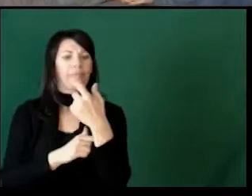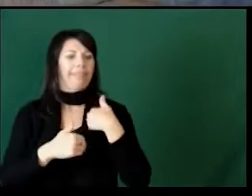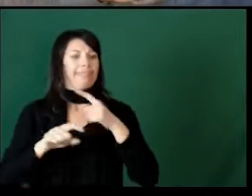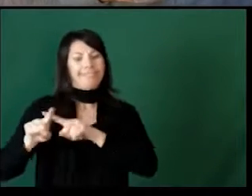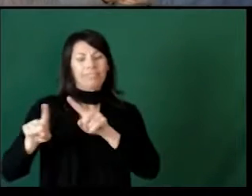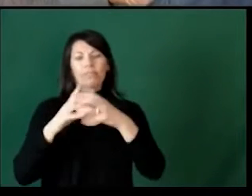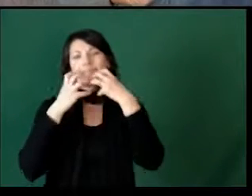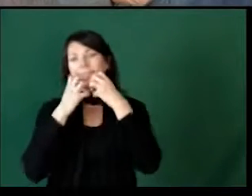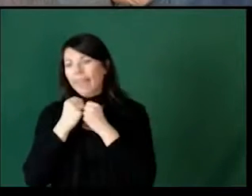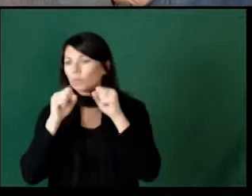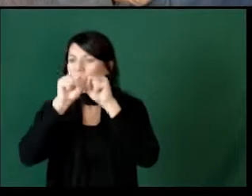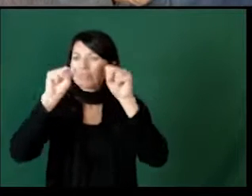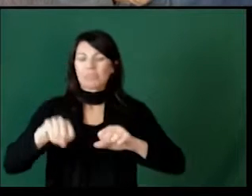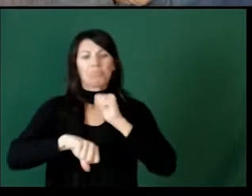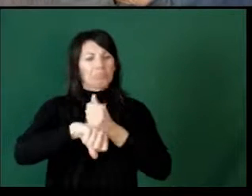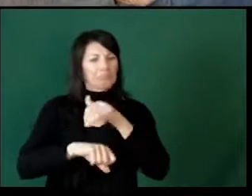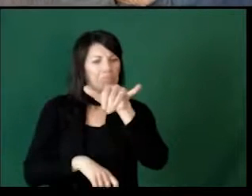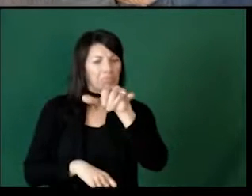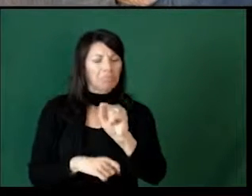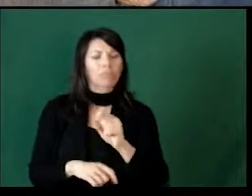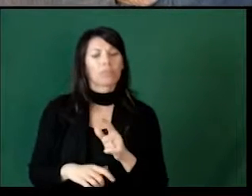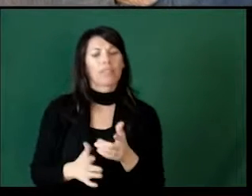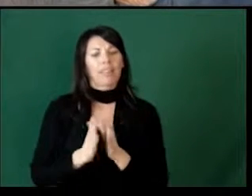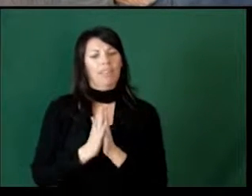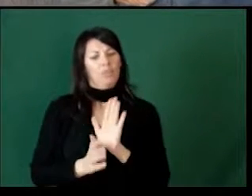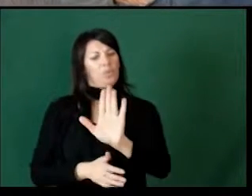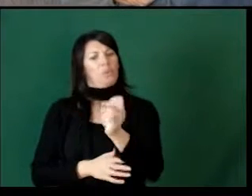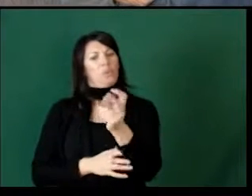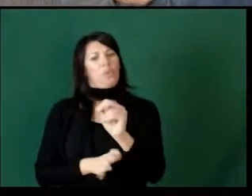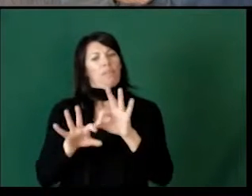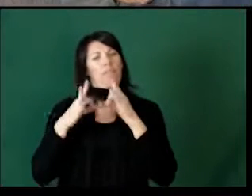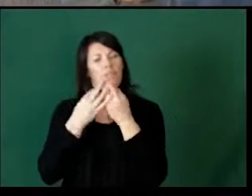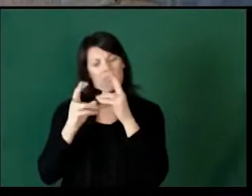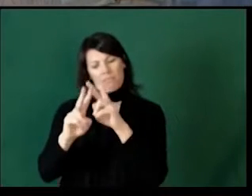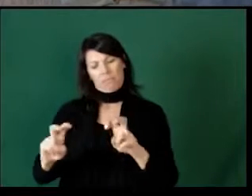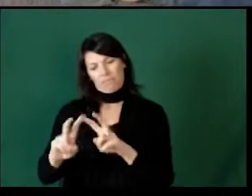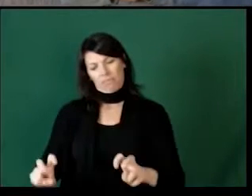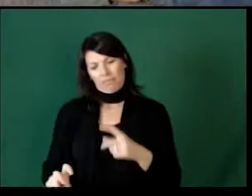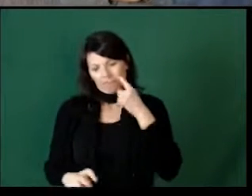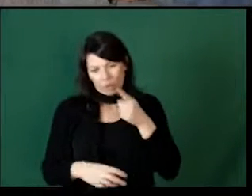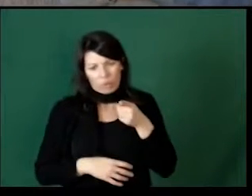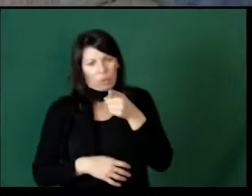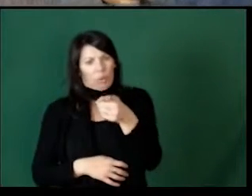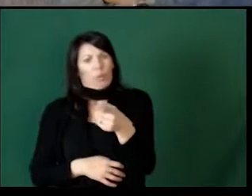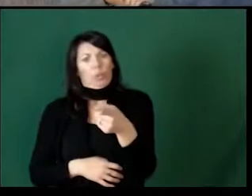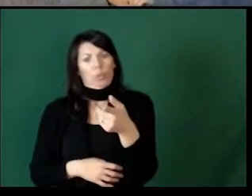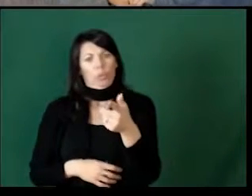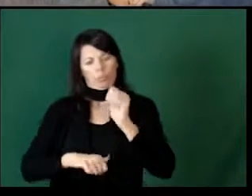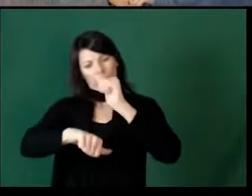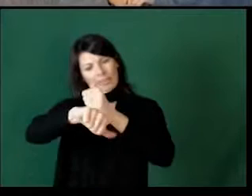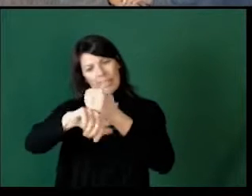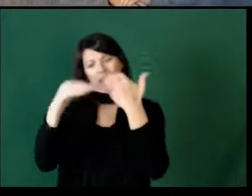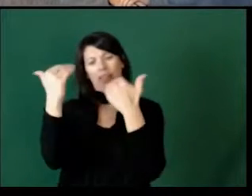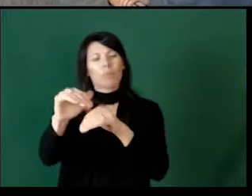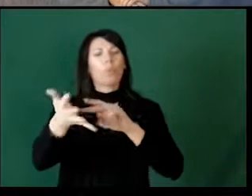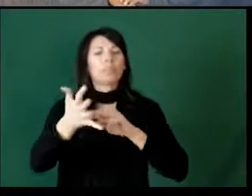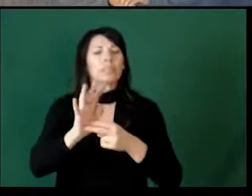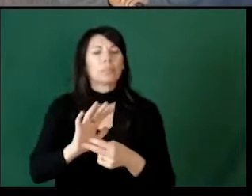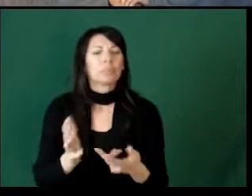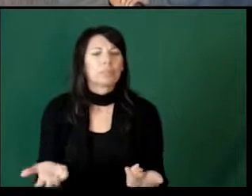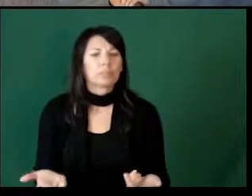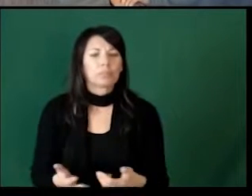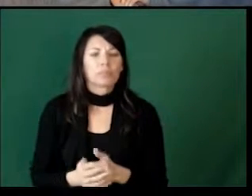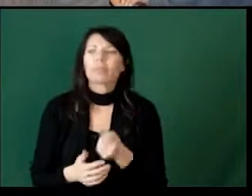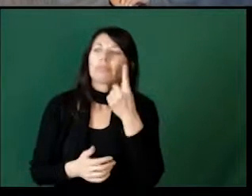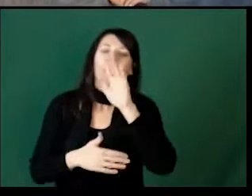Every family has different values, different value systems. So what does it mean specific for you personally to set a limit